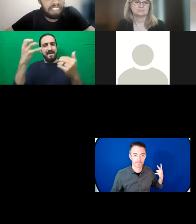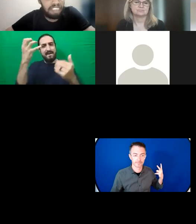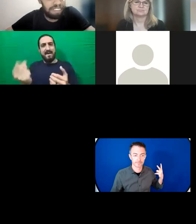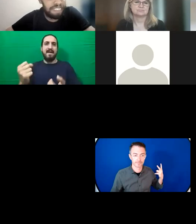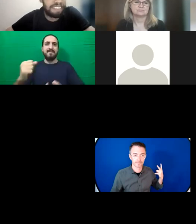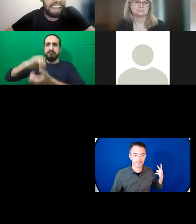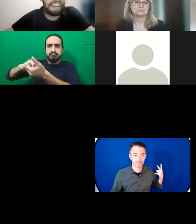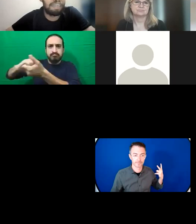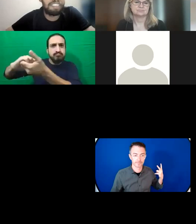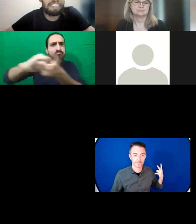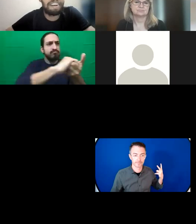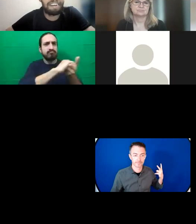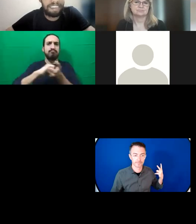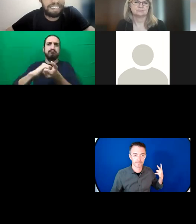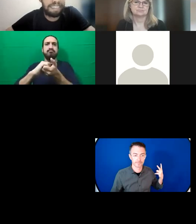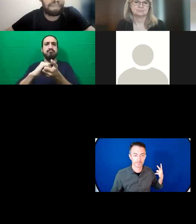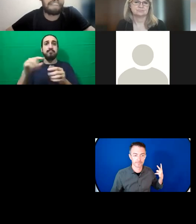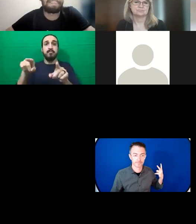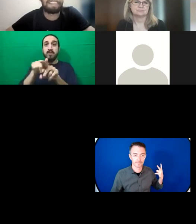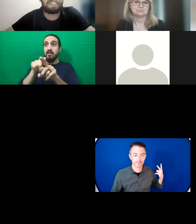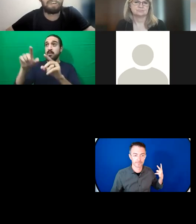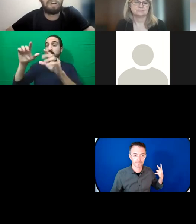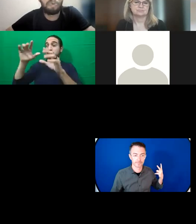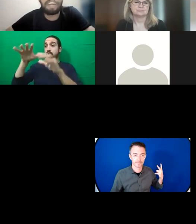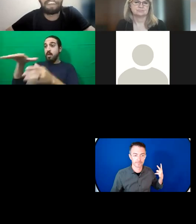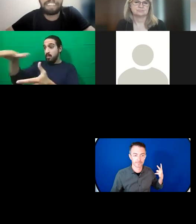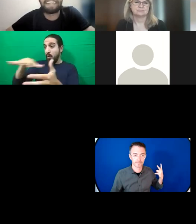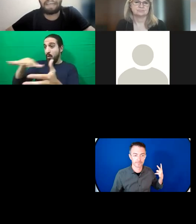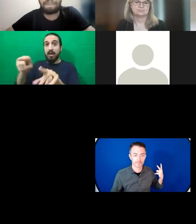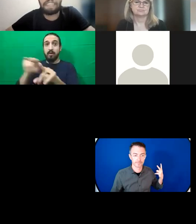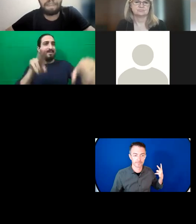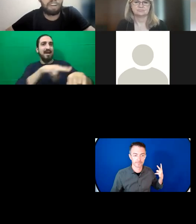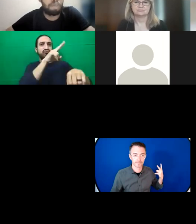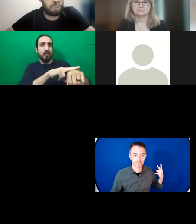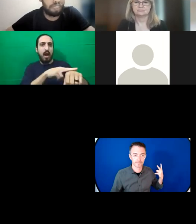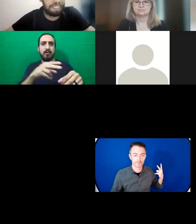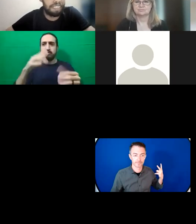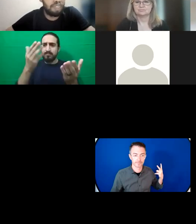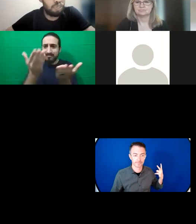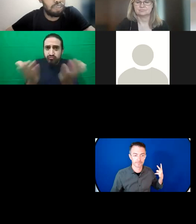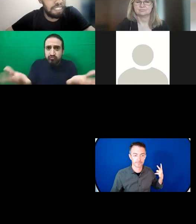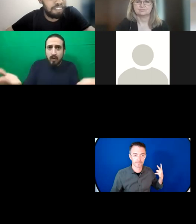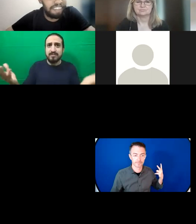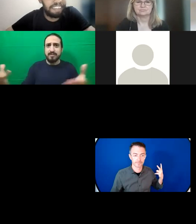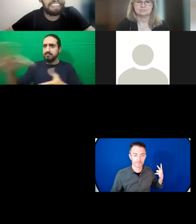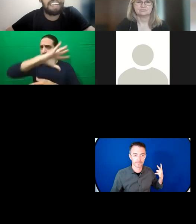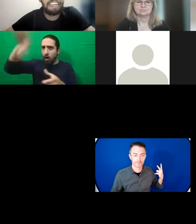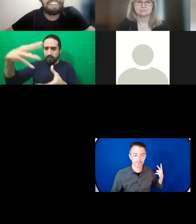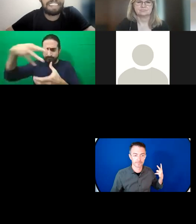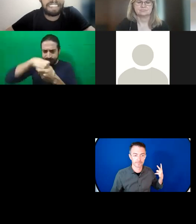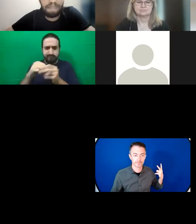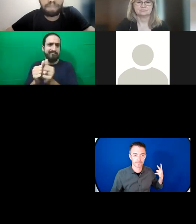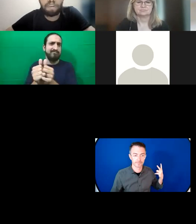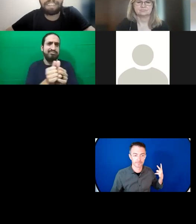and national governments academician researcher private sector who can facilitate capacity building opportunities solicit funding